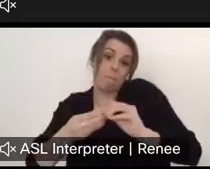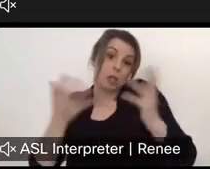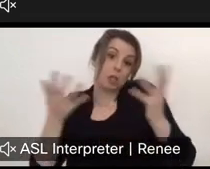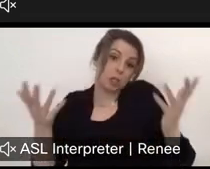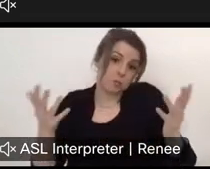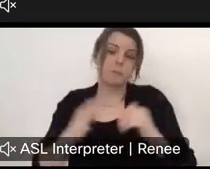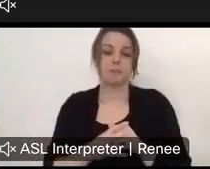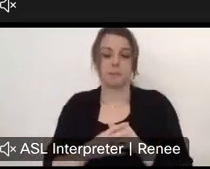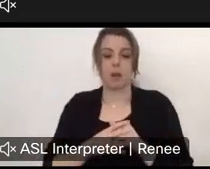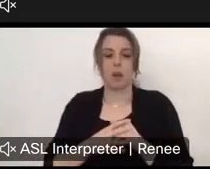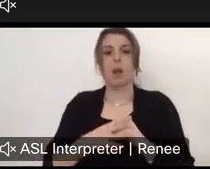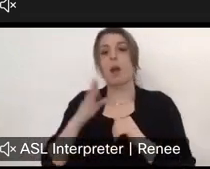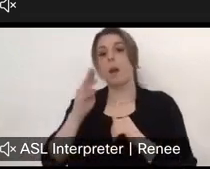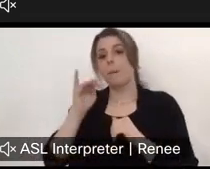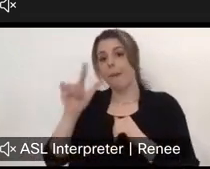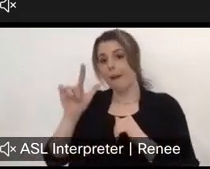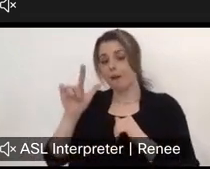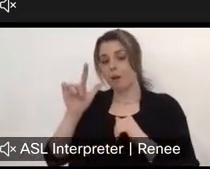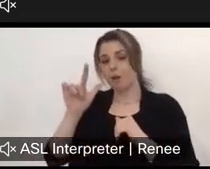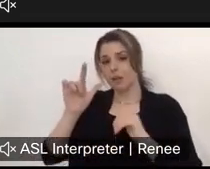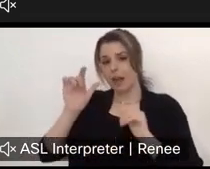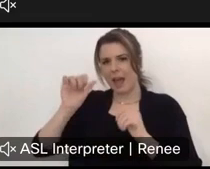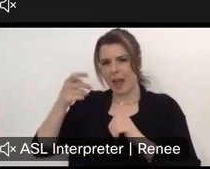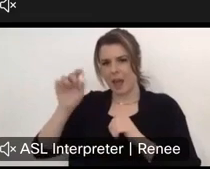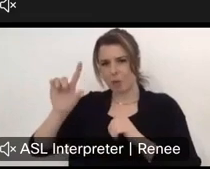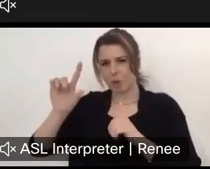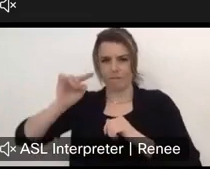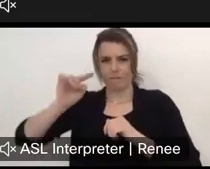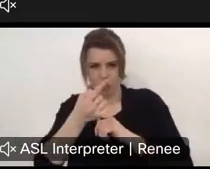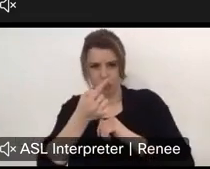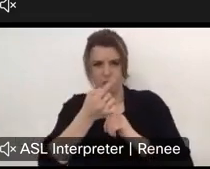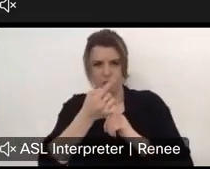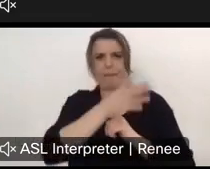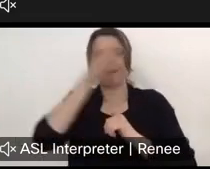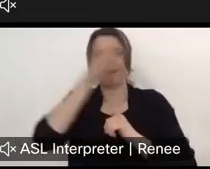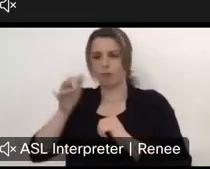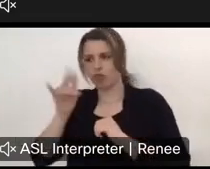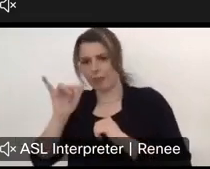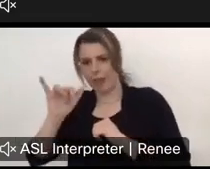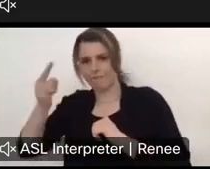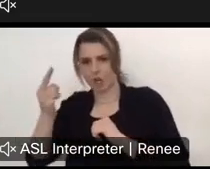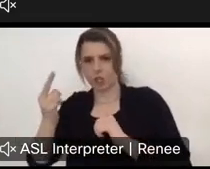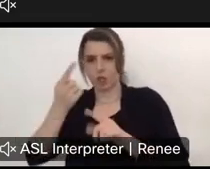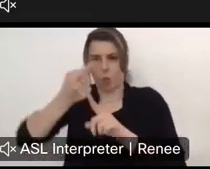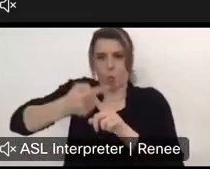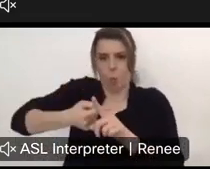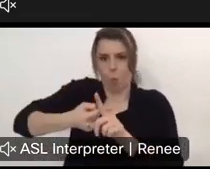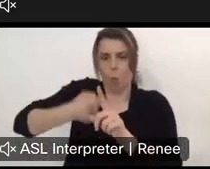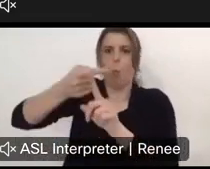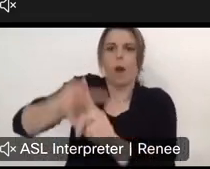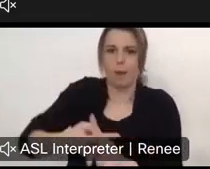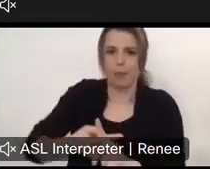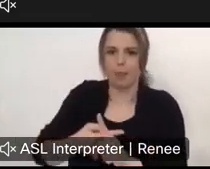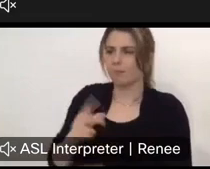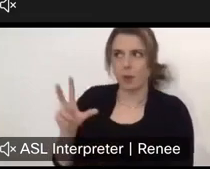Michael and Steve, they want to set our rules on April 1st and begin new fees July 1st. So, exactly 1 month from the day, that's not correct.